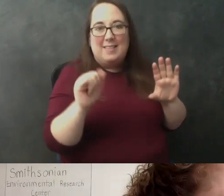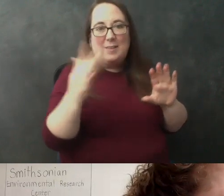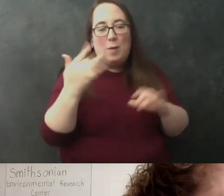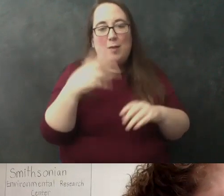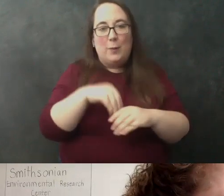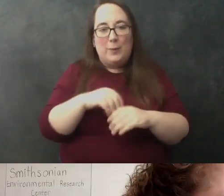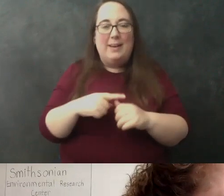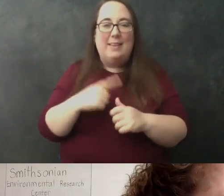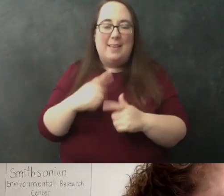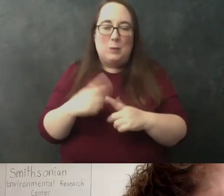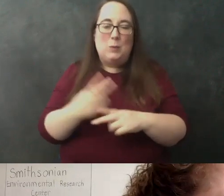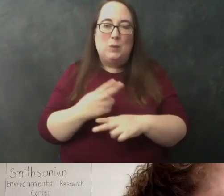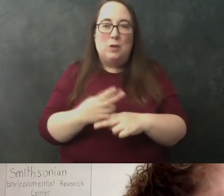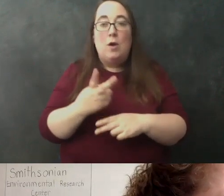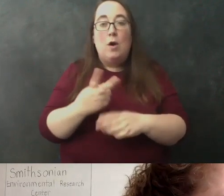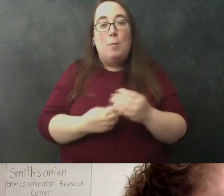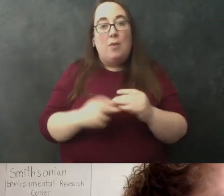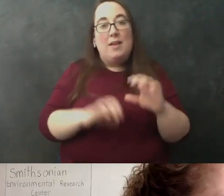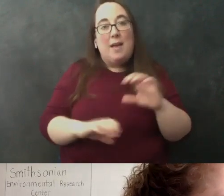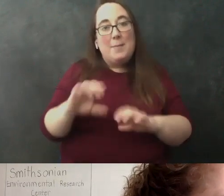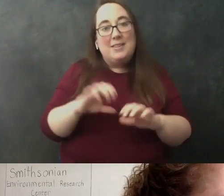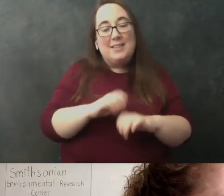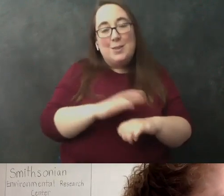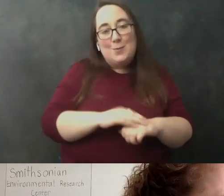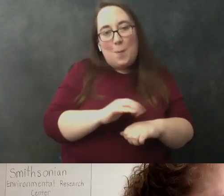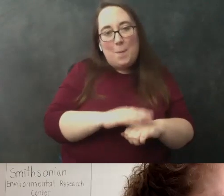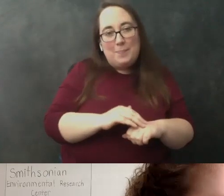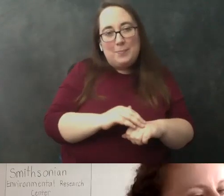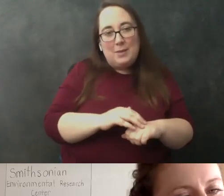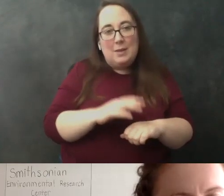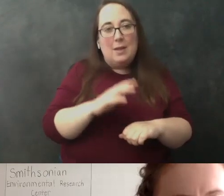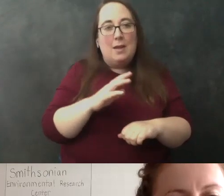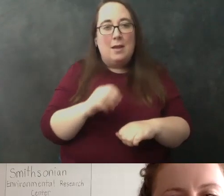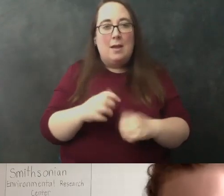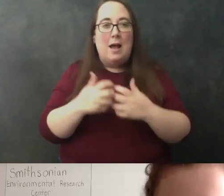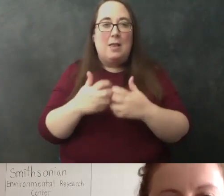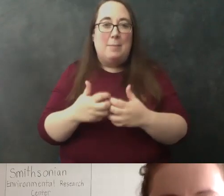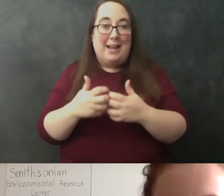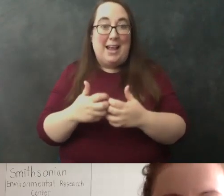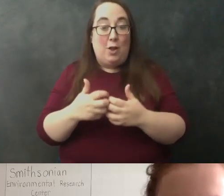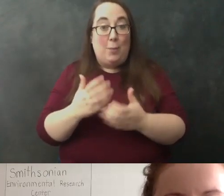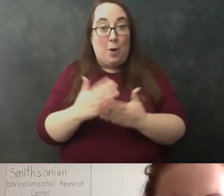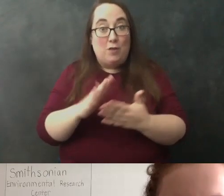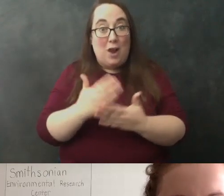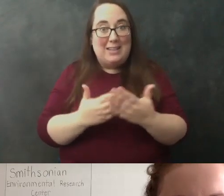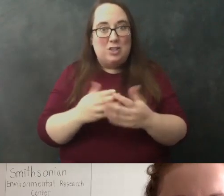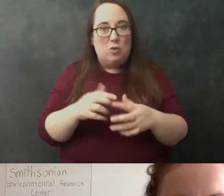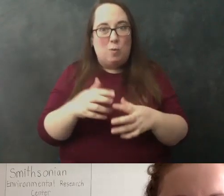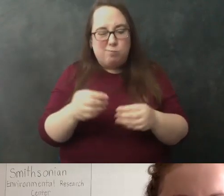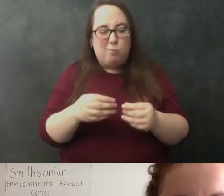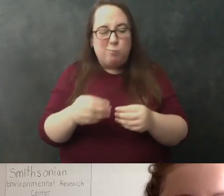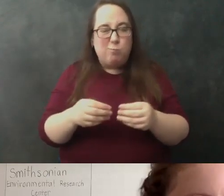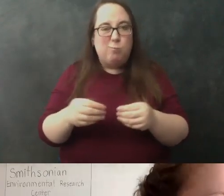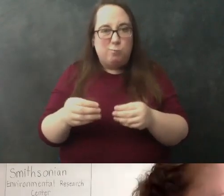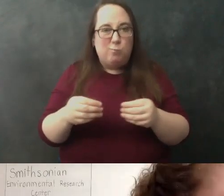then we're using both the chemicals in the soap as well as the mechanical aspect of our hands to be able to break those cells open